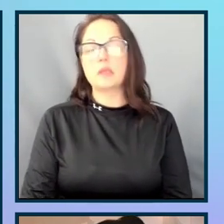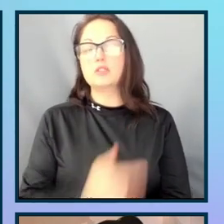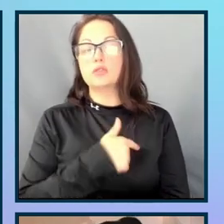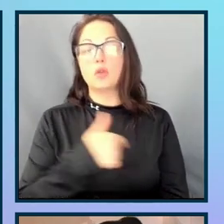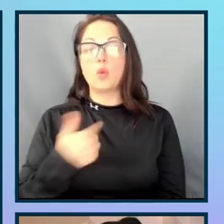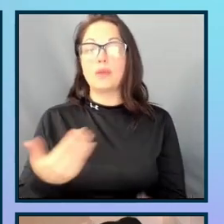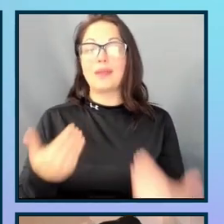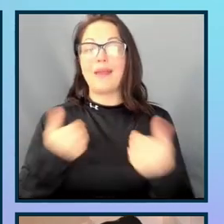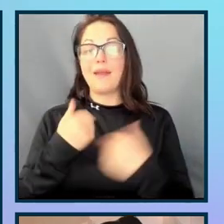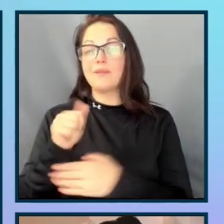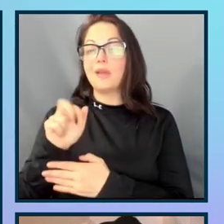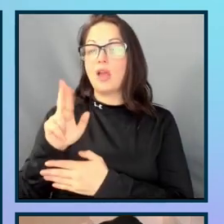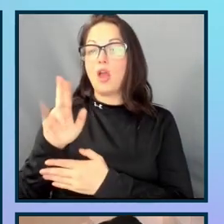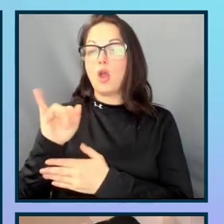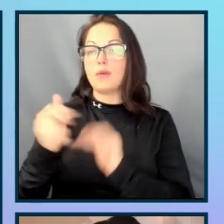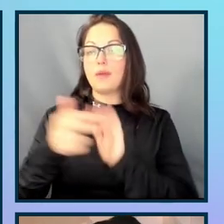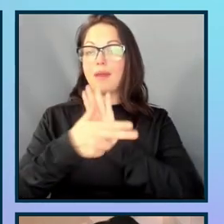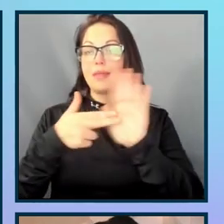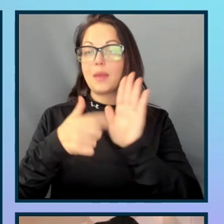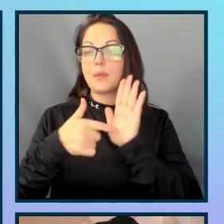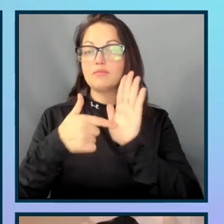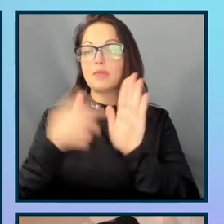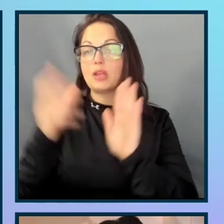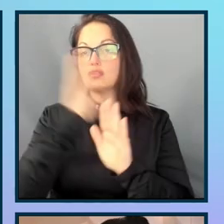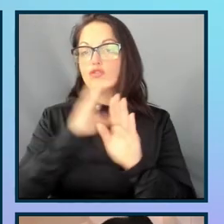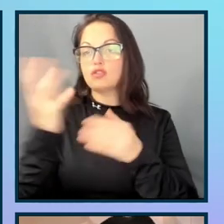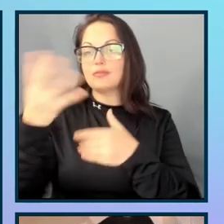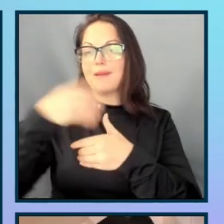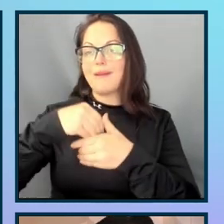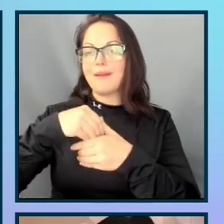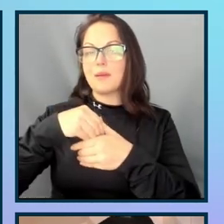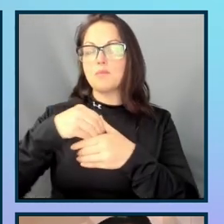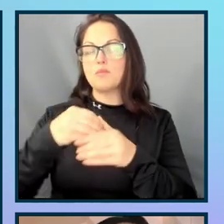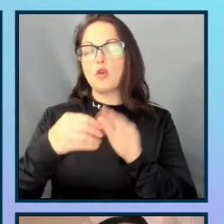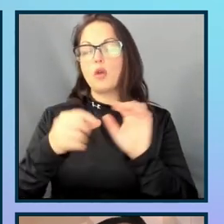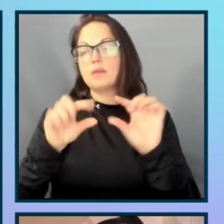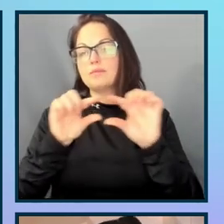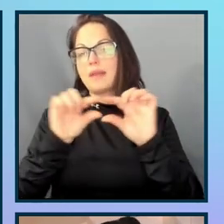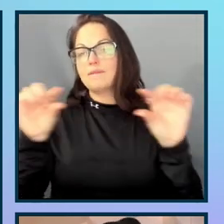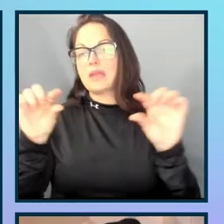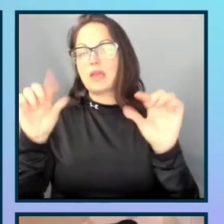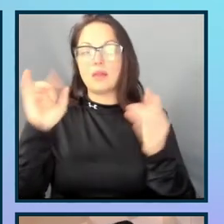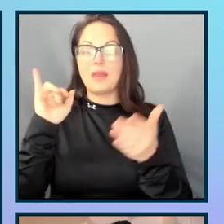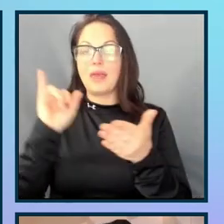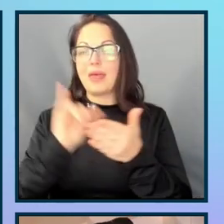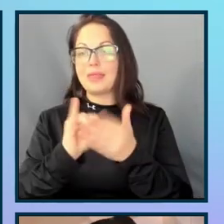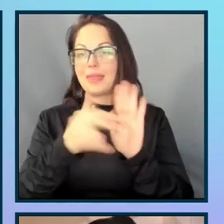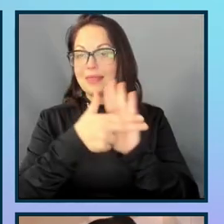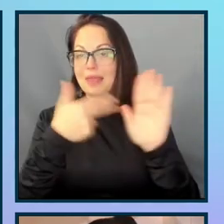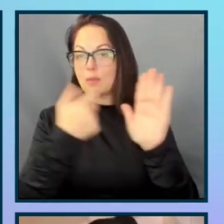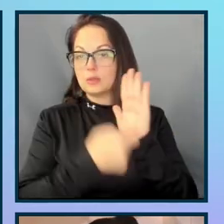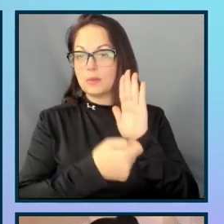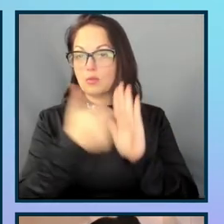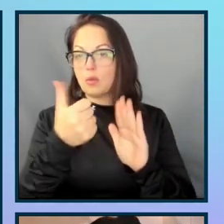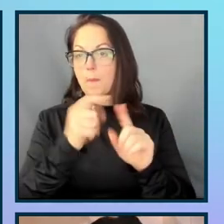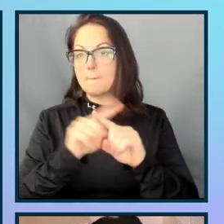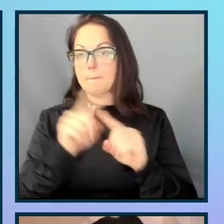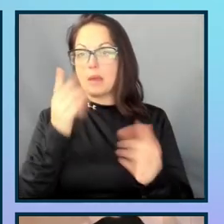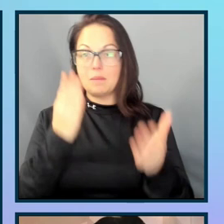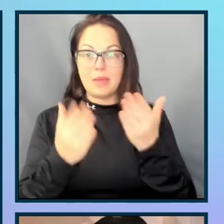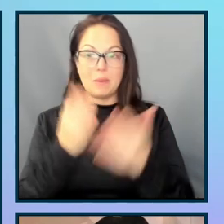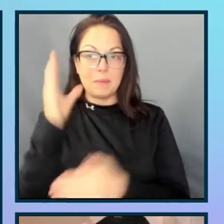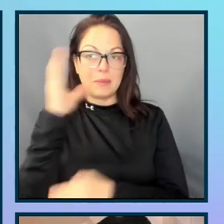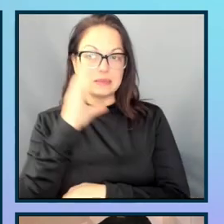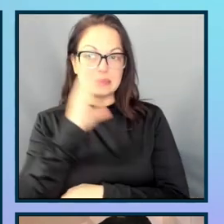label example where we have a search input field and that visible label has been removed. However, maybe because it is a search